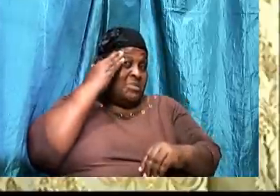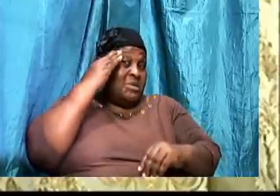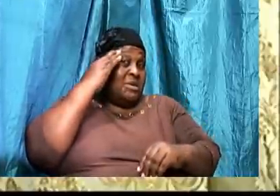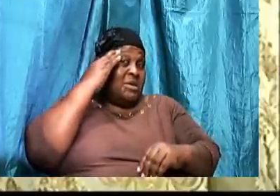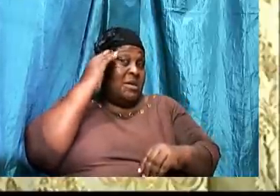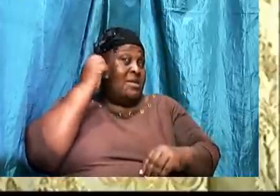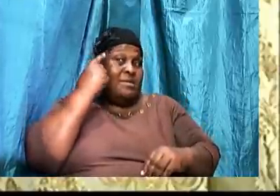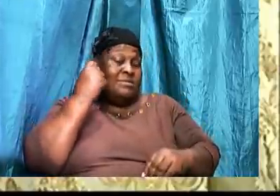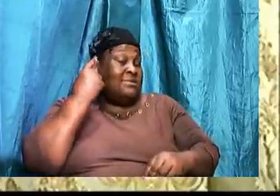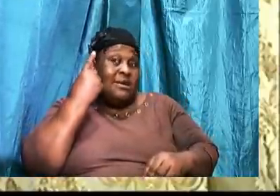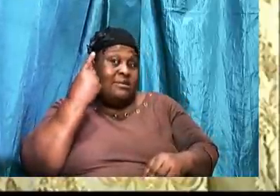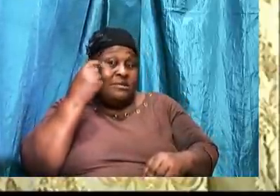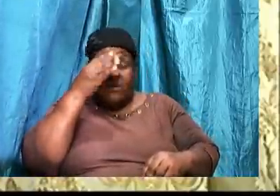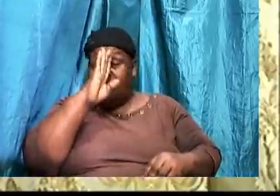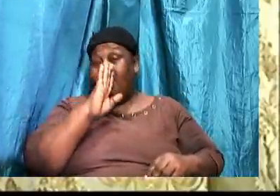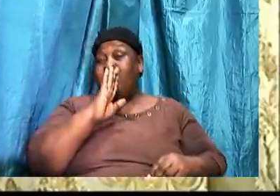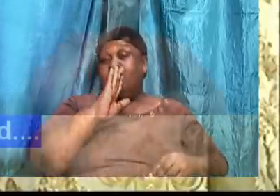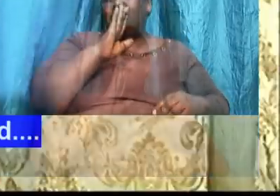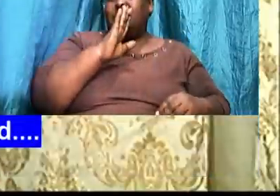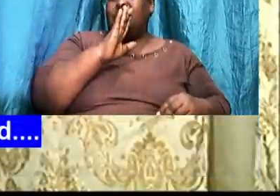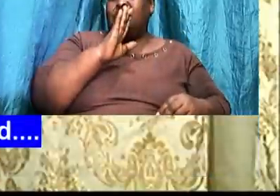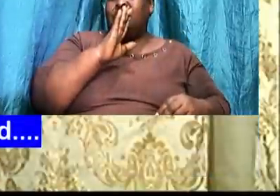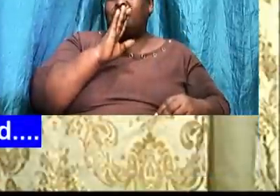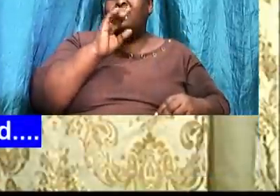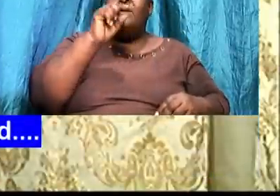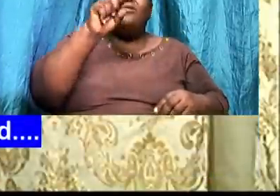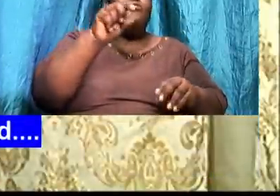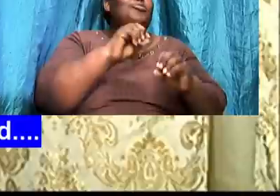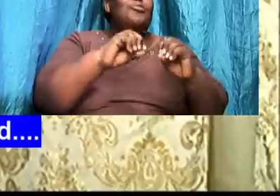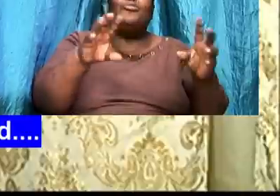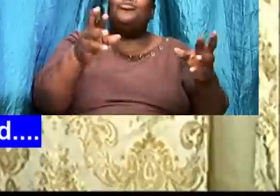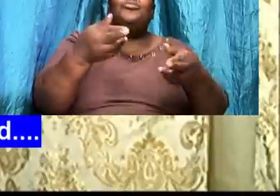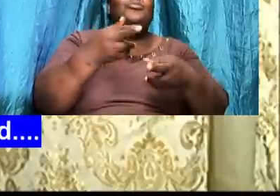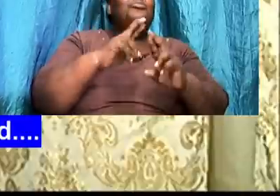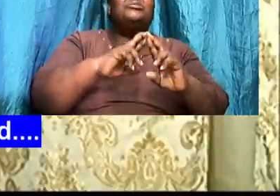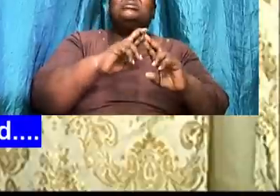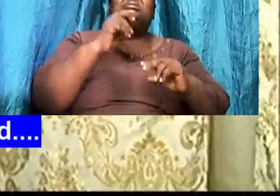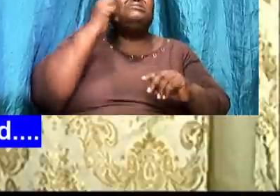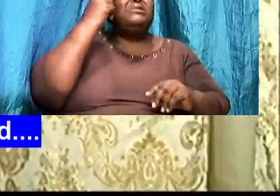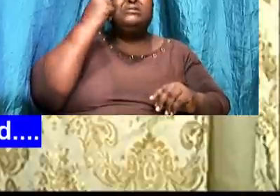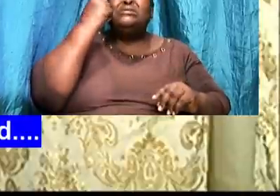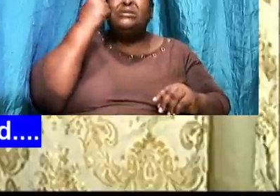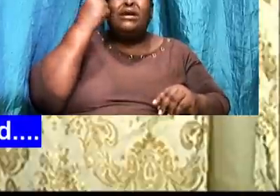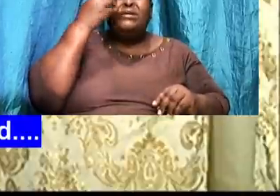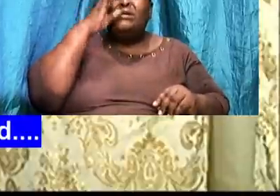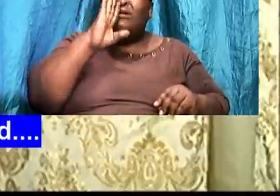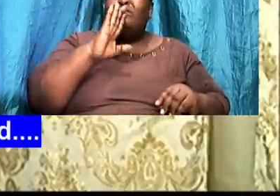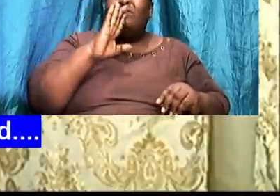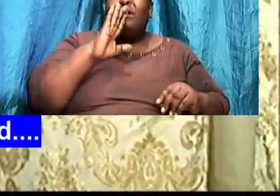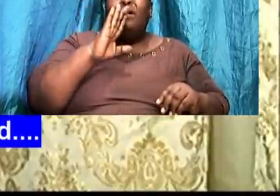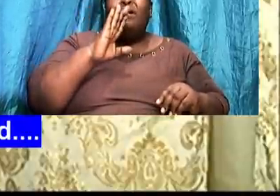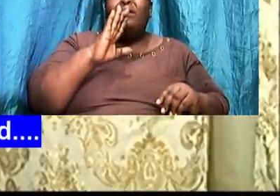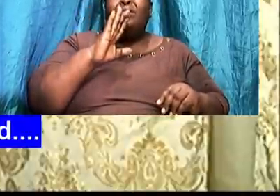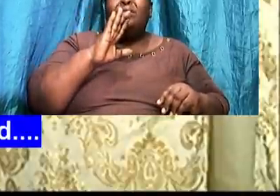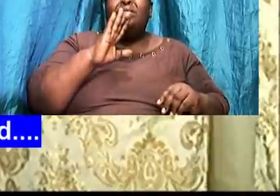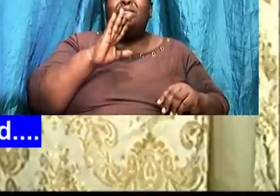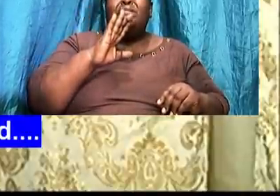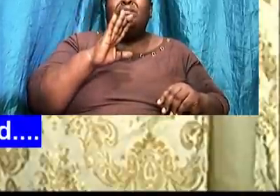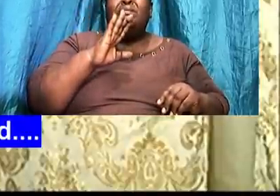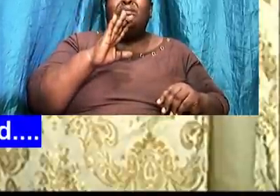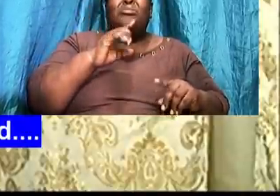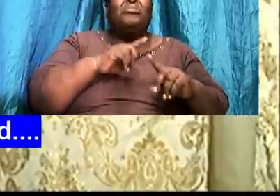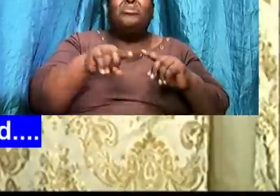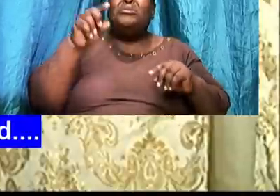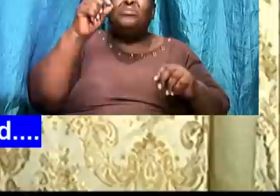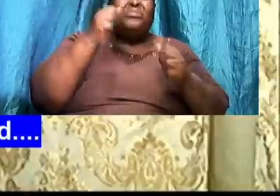You don't get an understanding of God by seeing him because no man has seen God at any time. Nor do you get